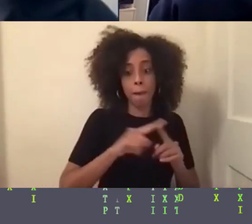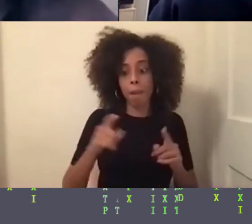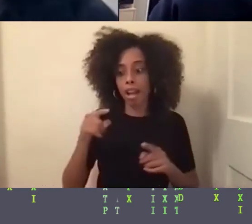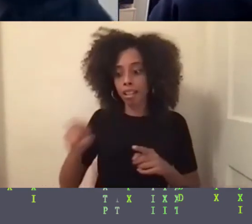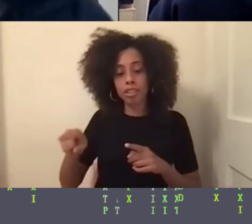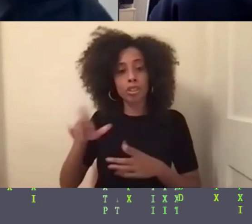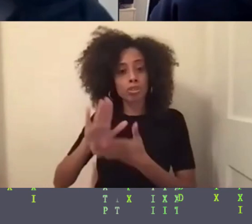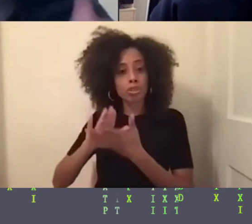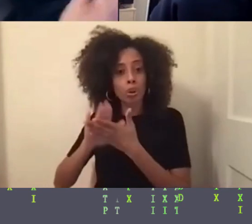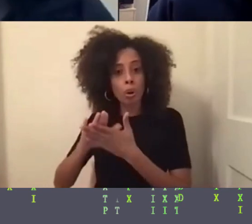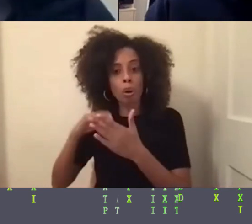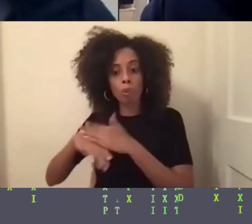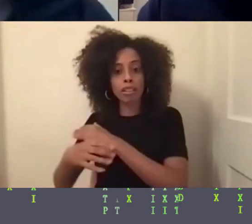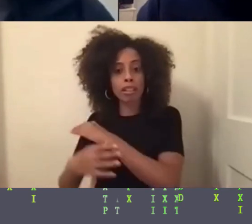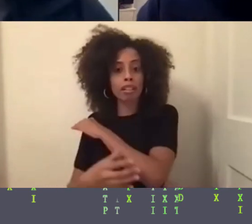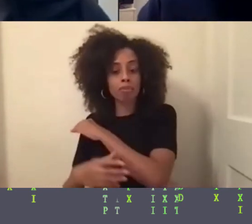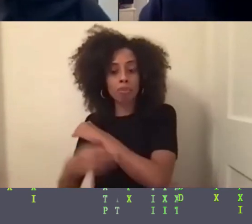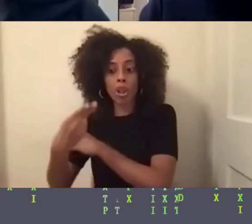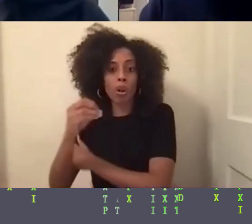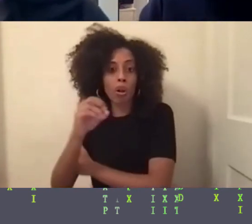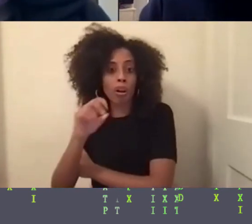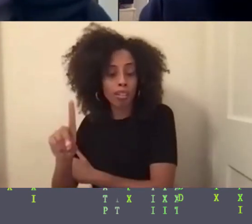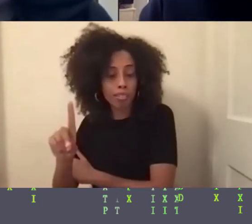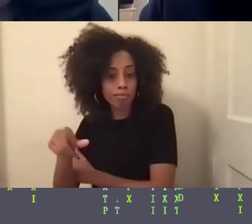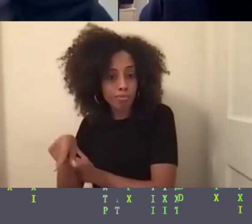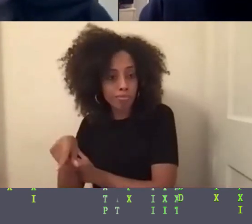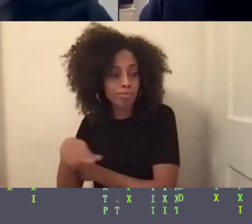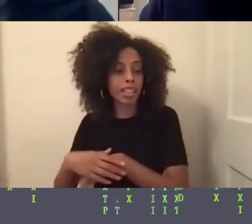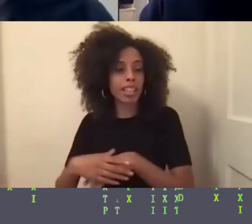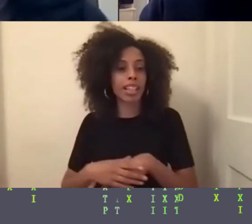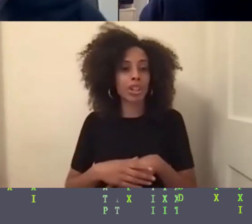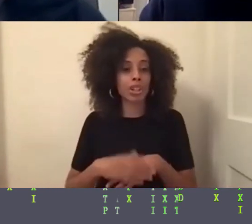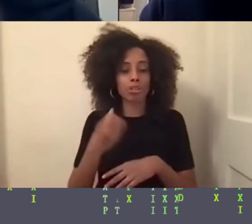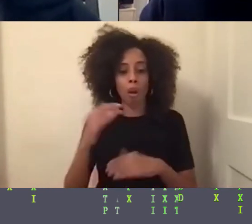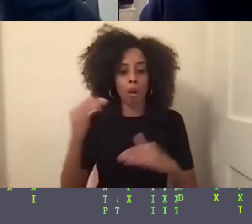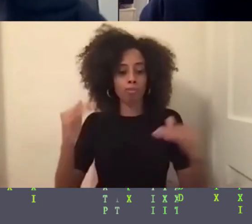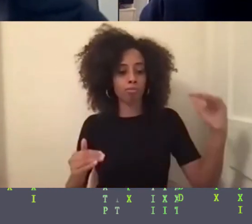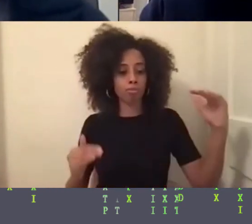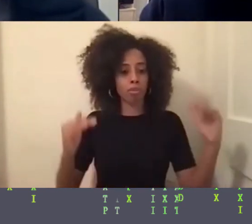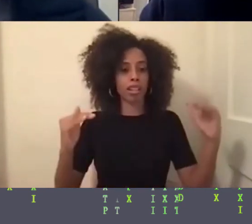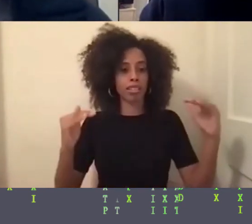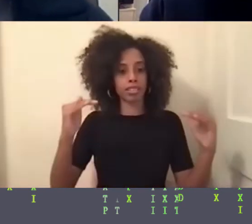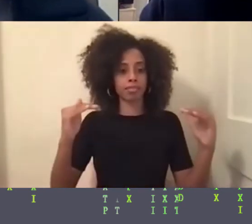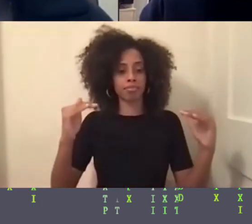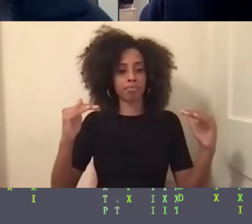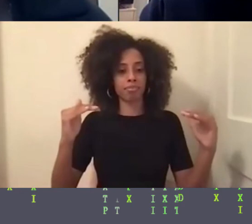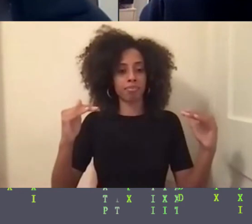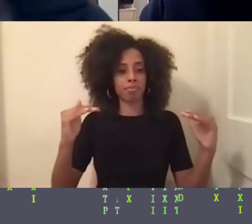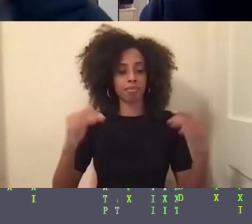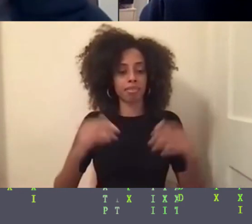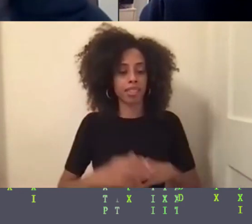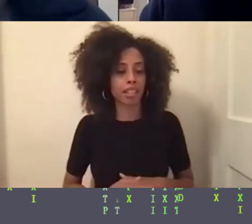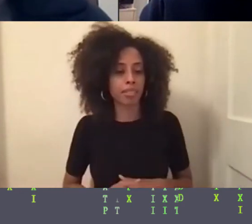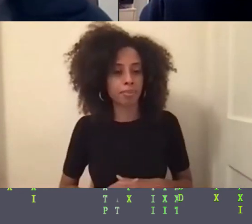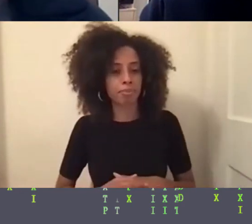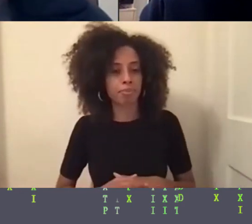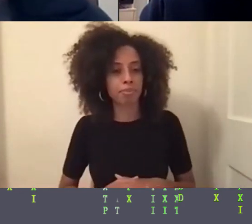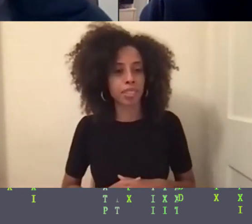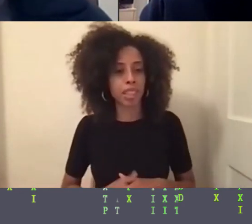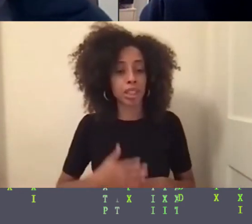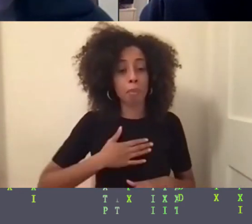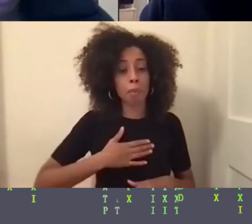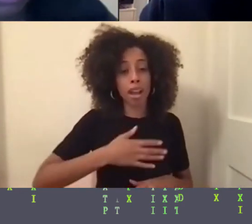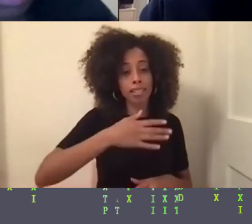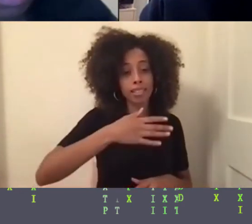So it kind of, it balanced itself out on its own. And so, um, for me, my grandparents, they were